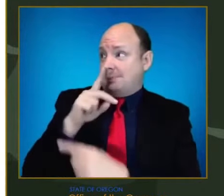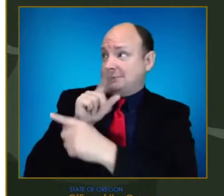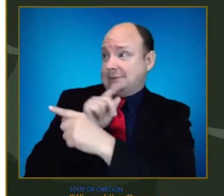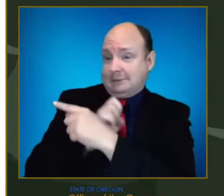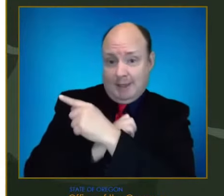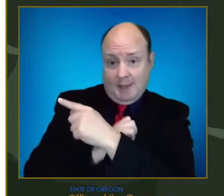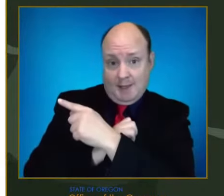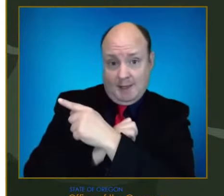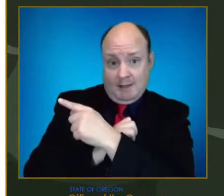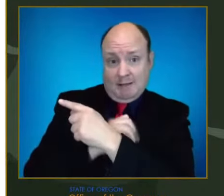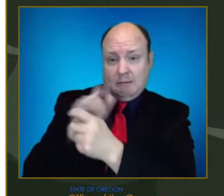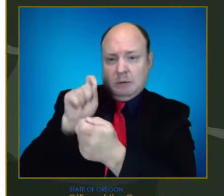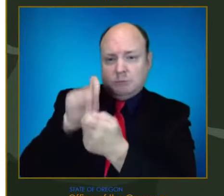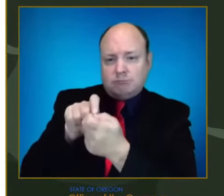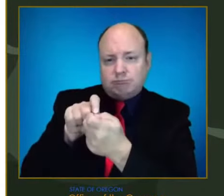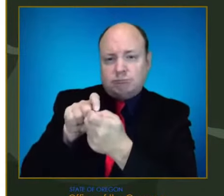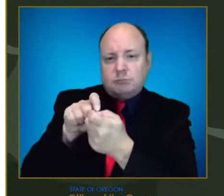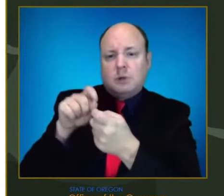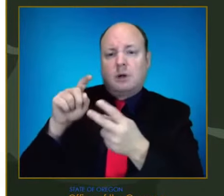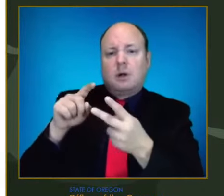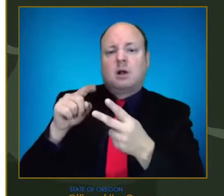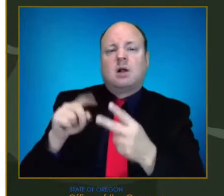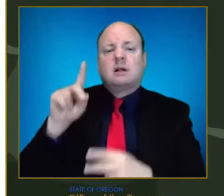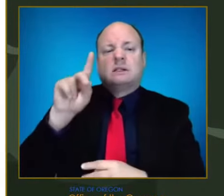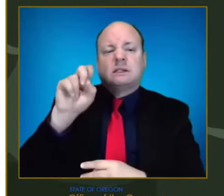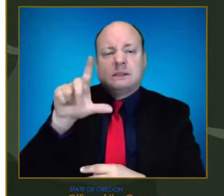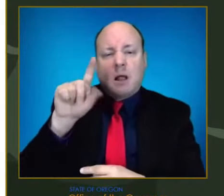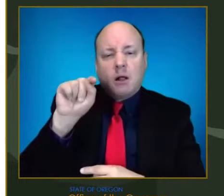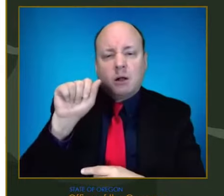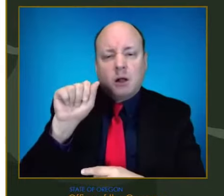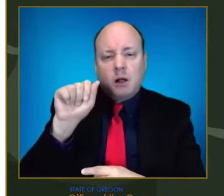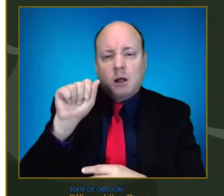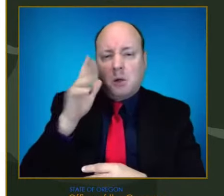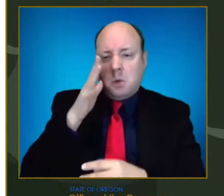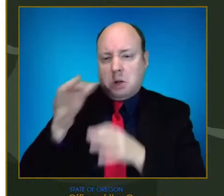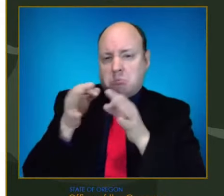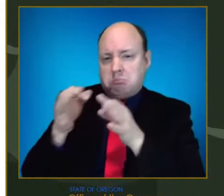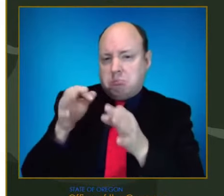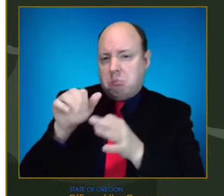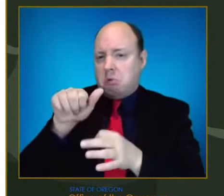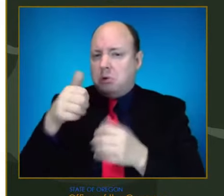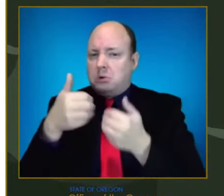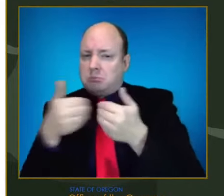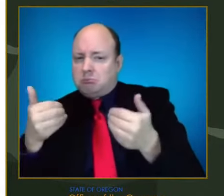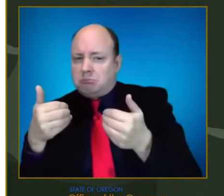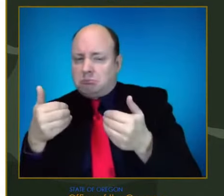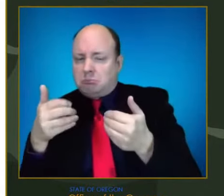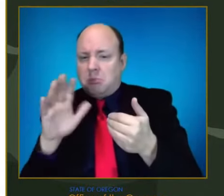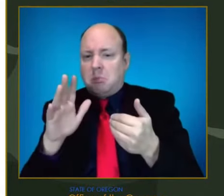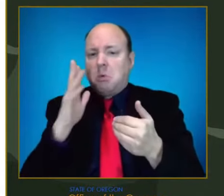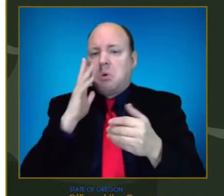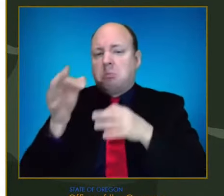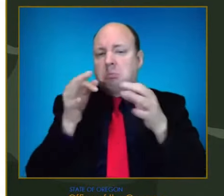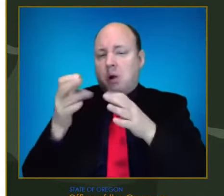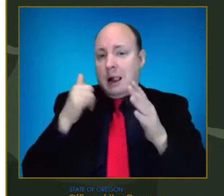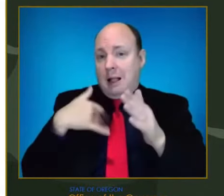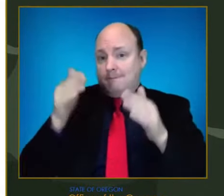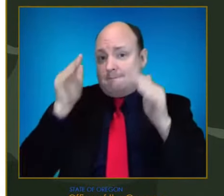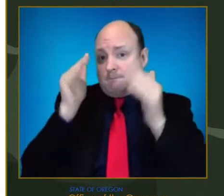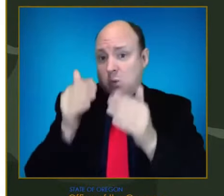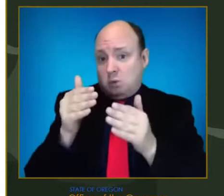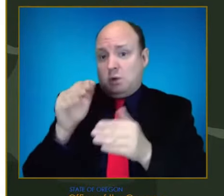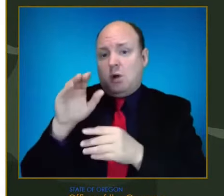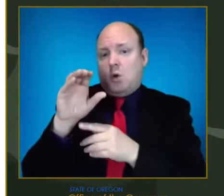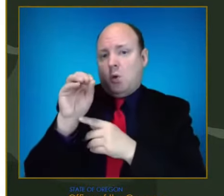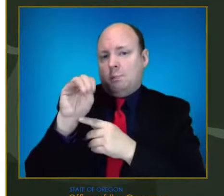which is going to really operate separately. So you're going to see results for both. Today we're going to focus on the Omicron because that's all new